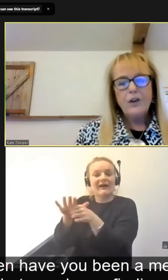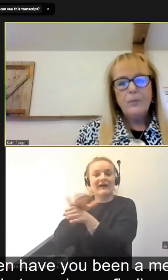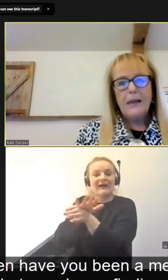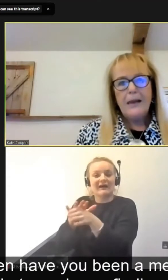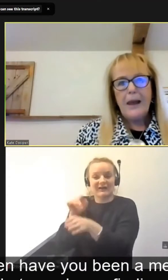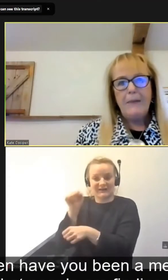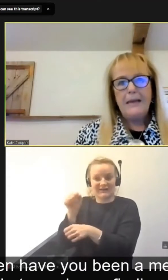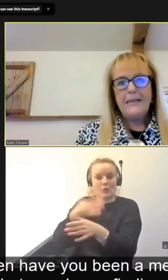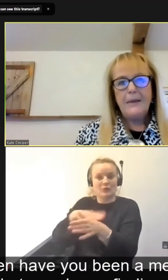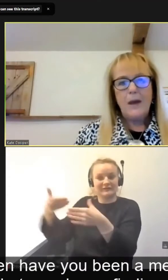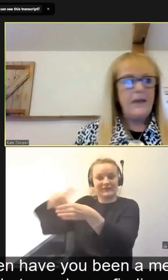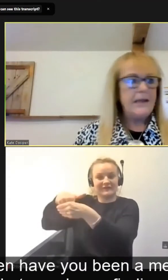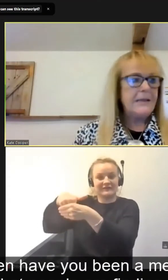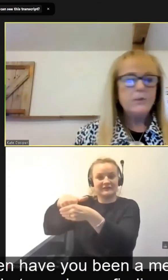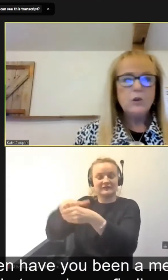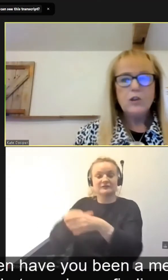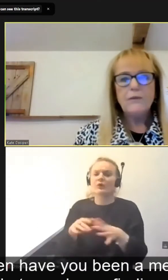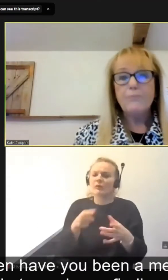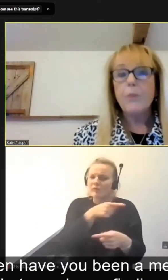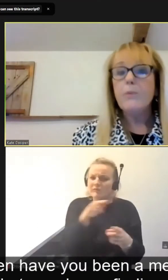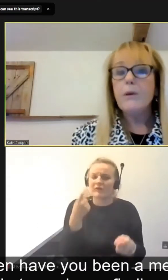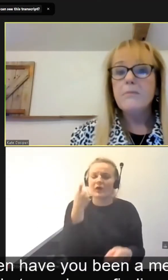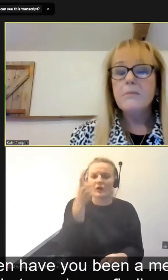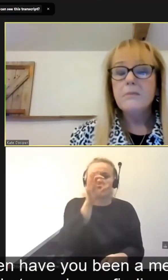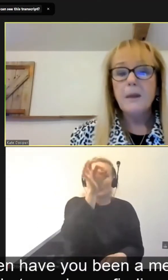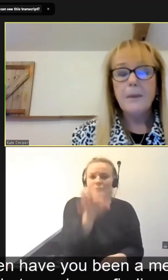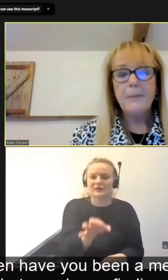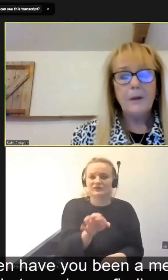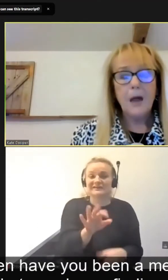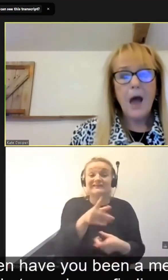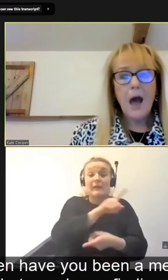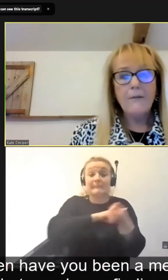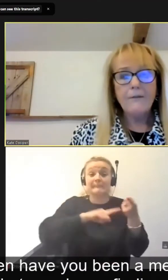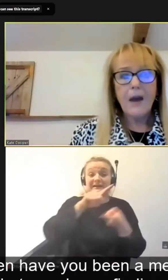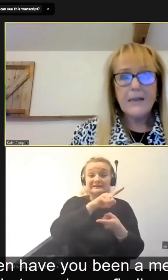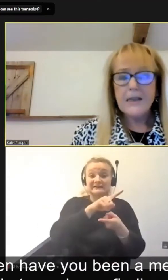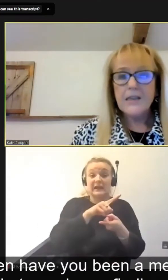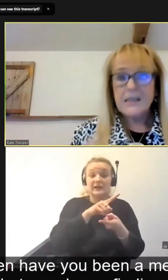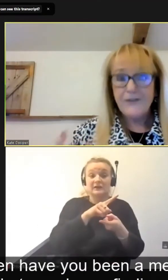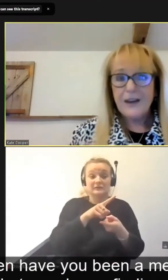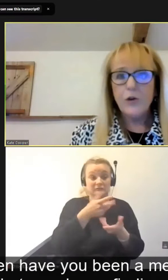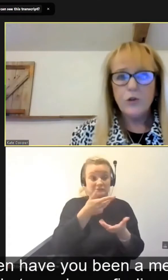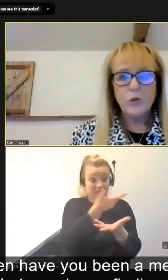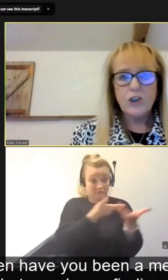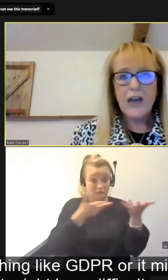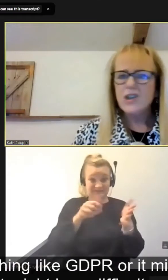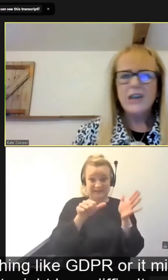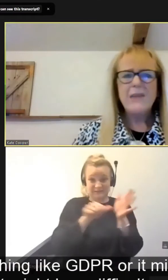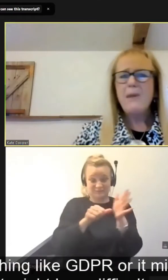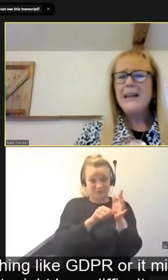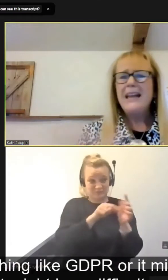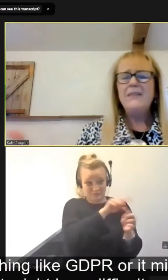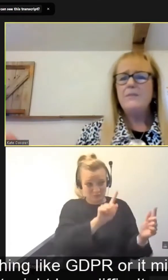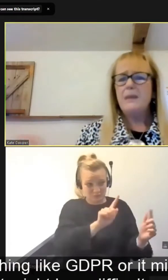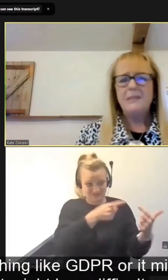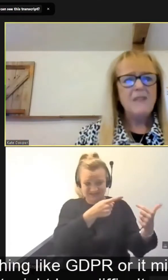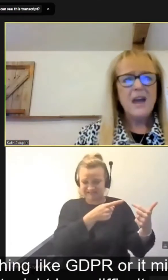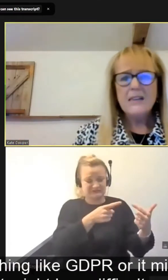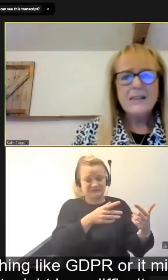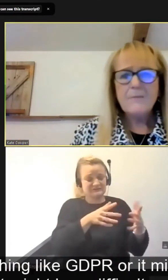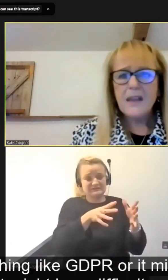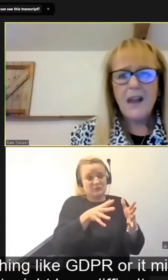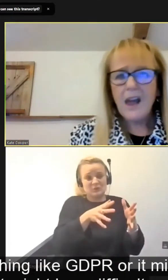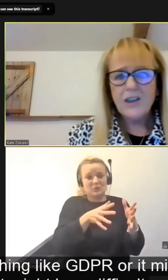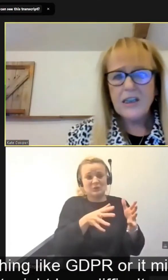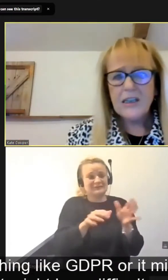often have you been at a meeting where there's some sort of a problem that people are finding difficult or challenging, it might even be